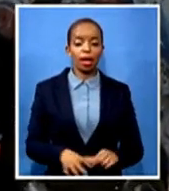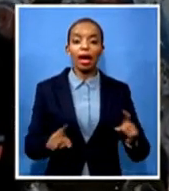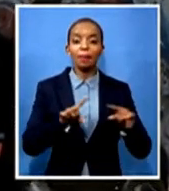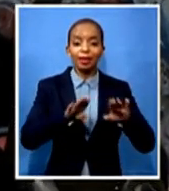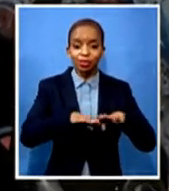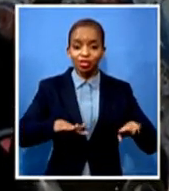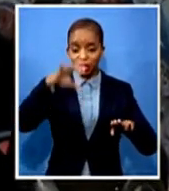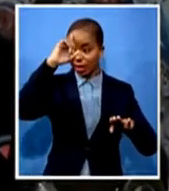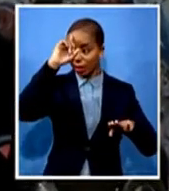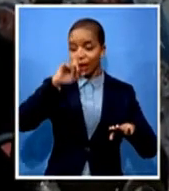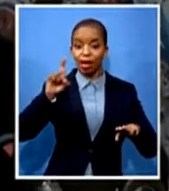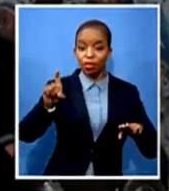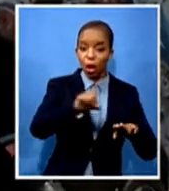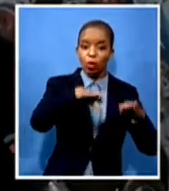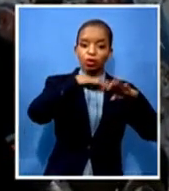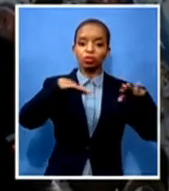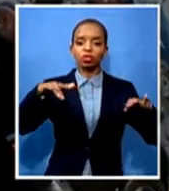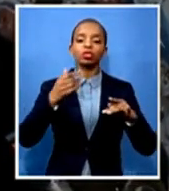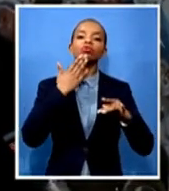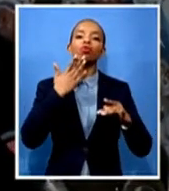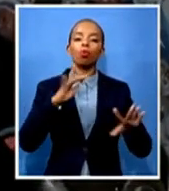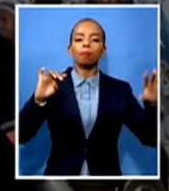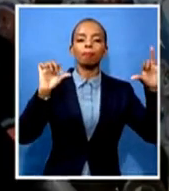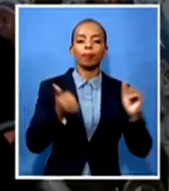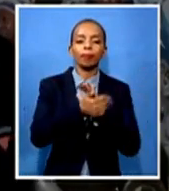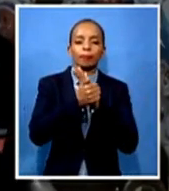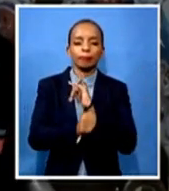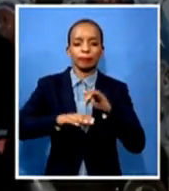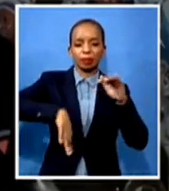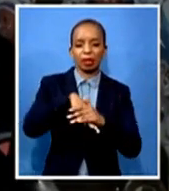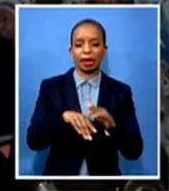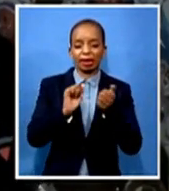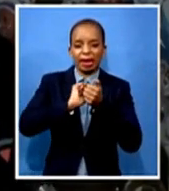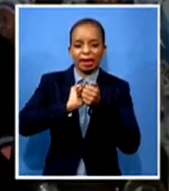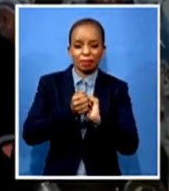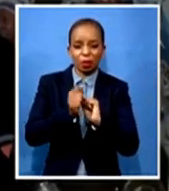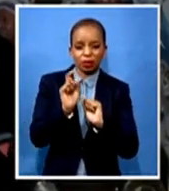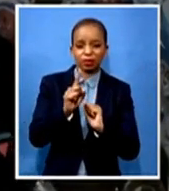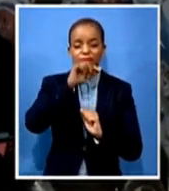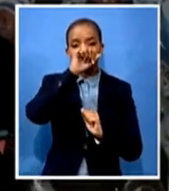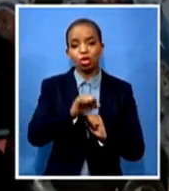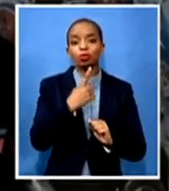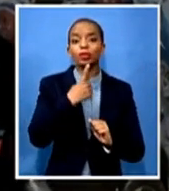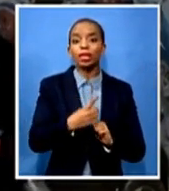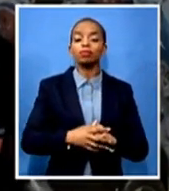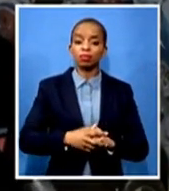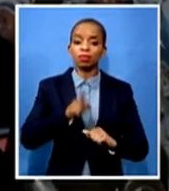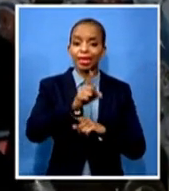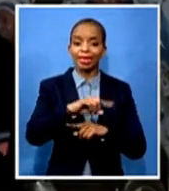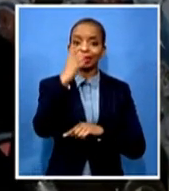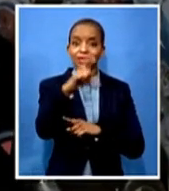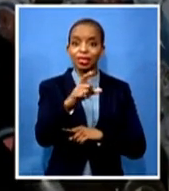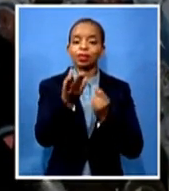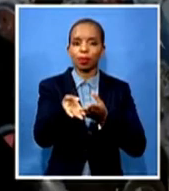in cricket, excelling in their sports, to say there's this chance that they will get first-hand experience of someone who has